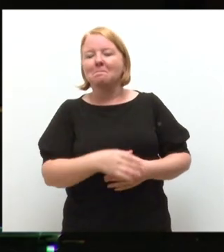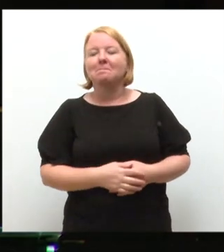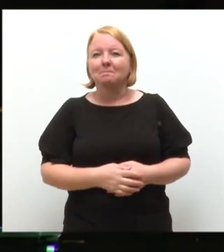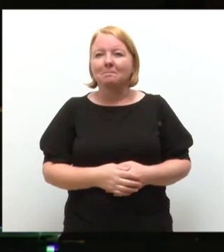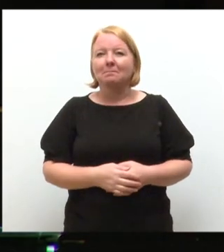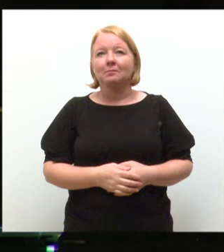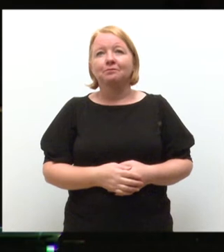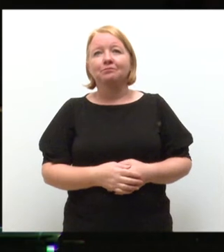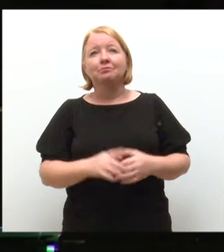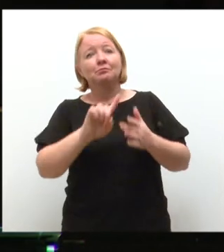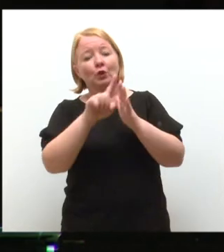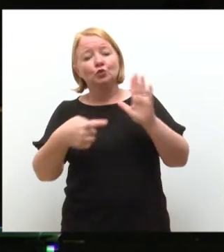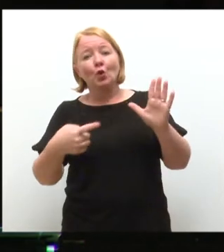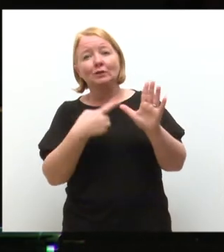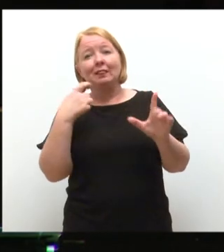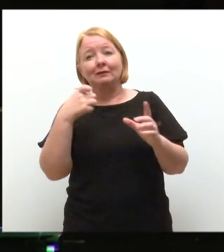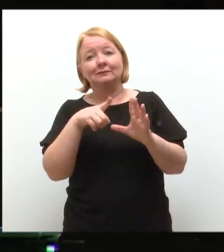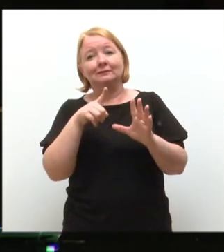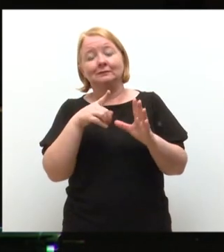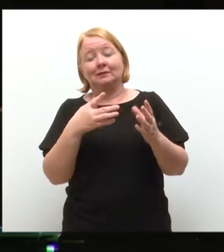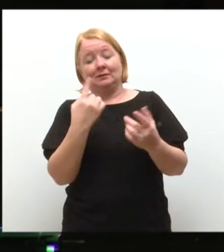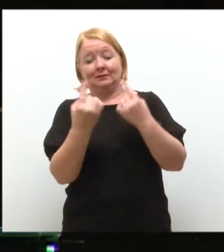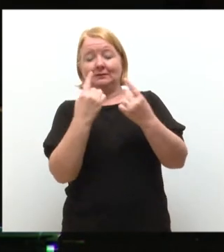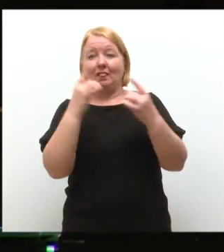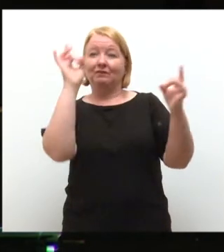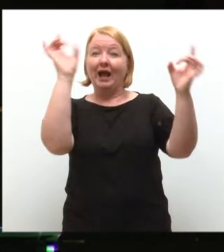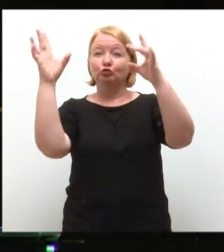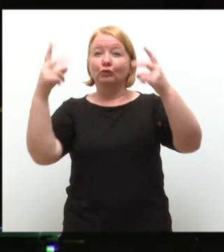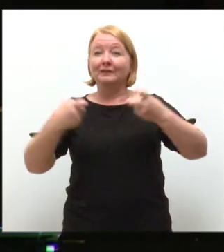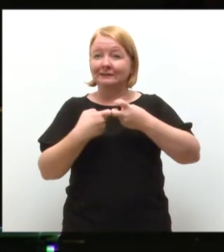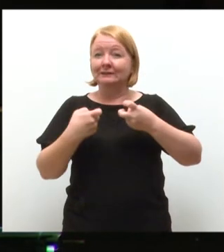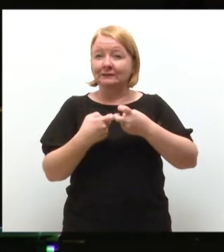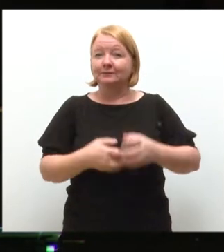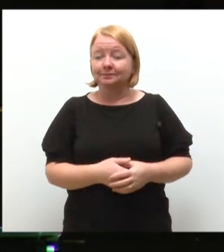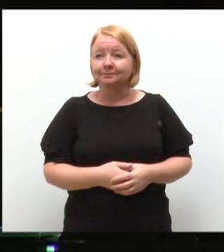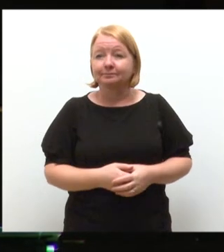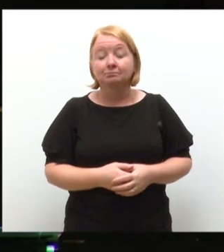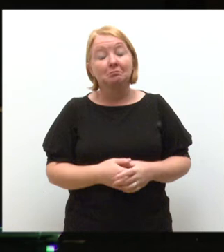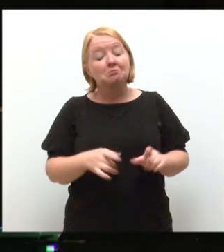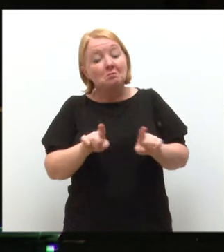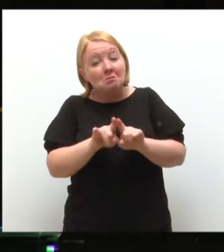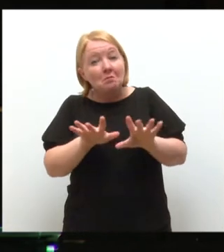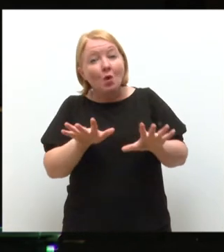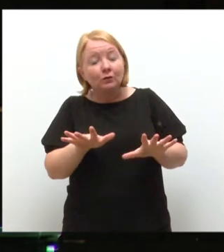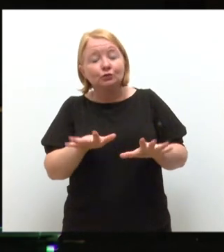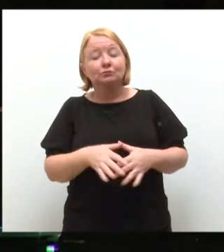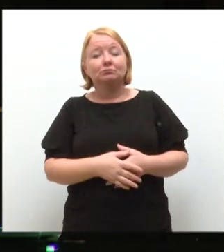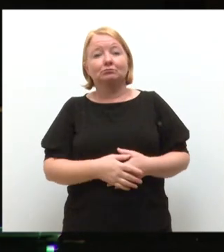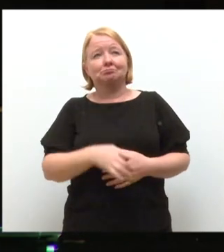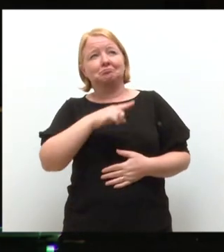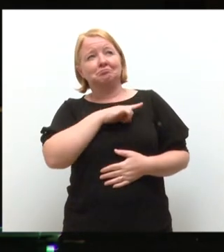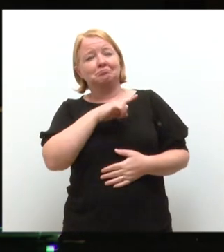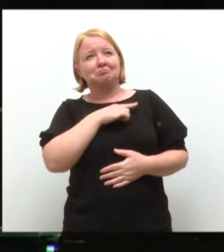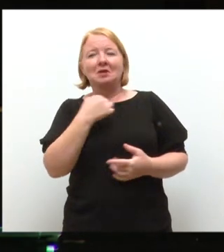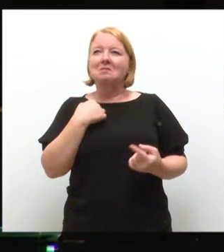Jocelyn is a world-famous astrophysicist. She is also part of what I imagine